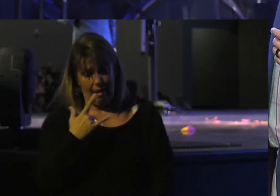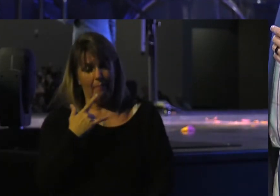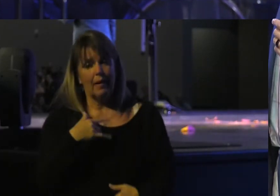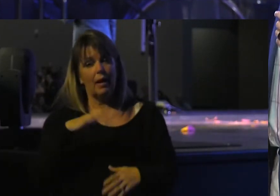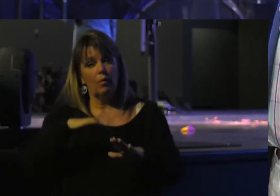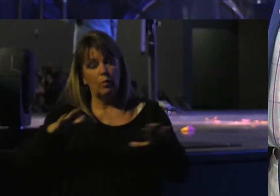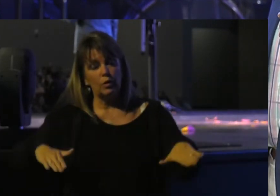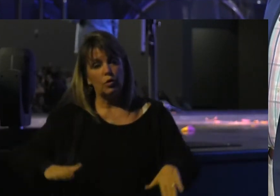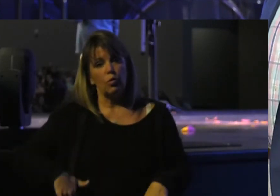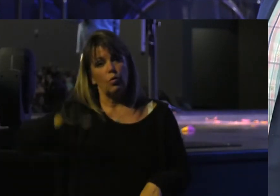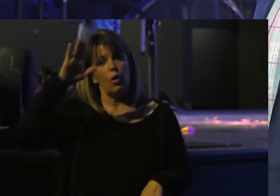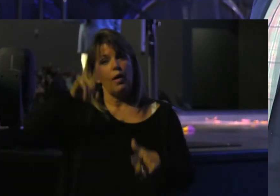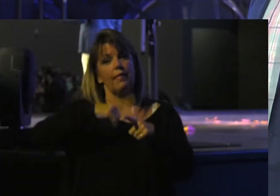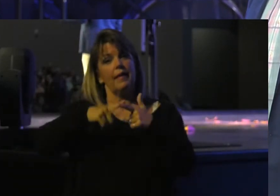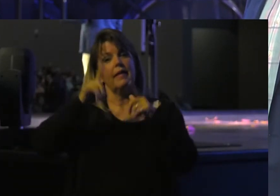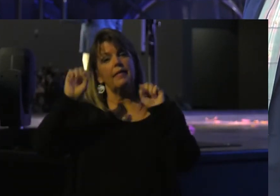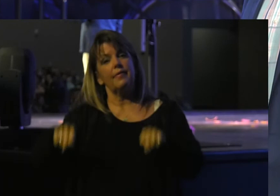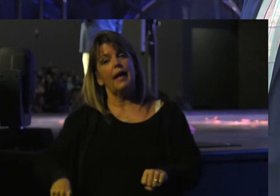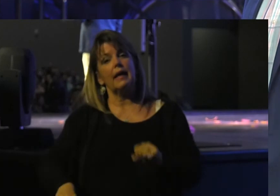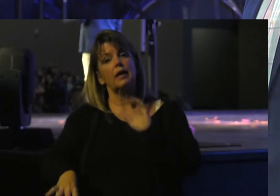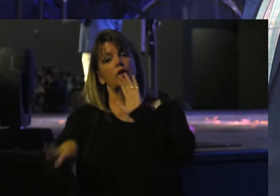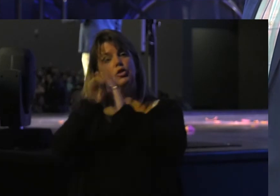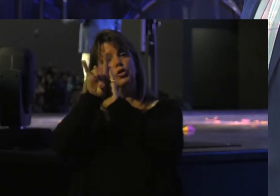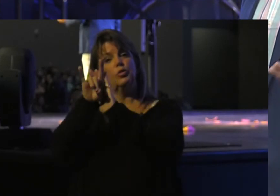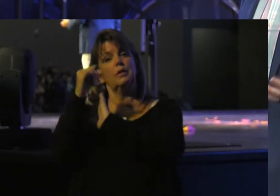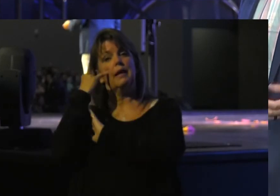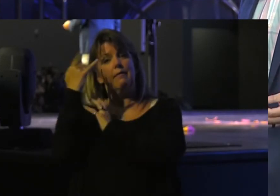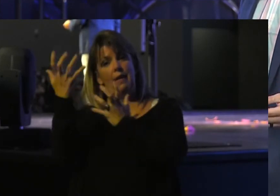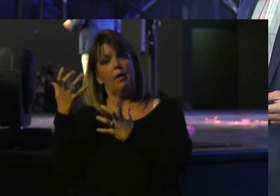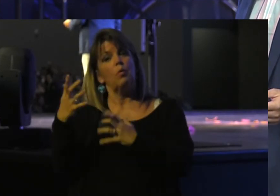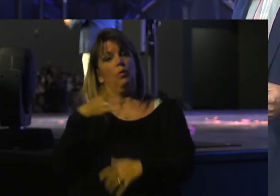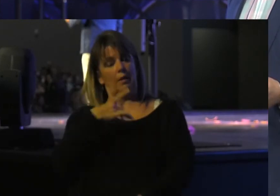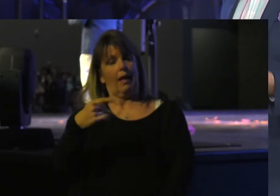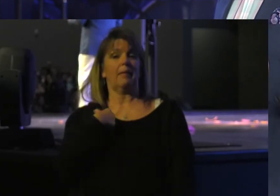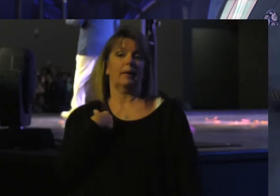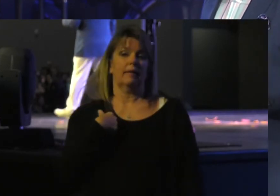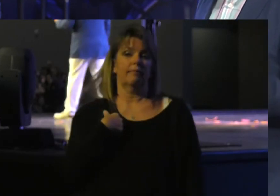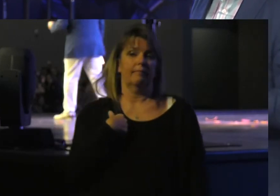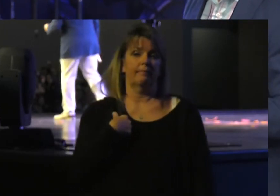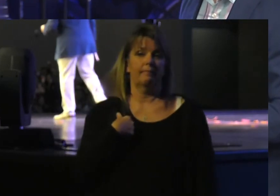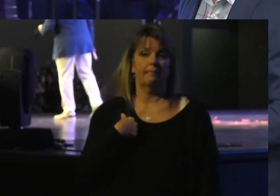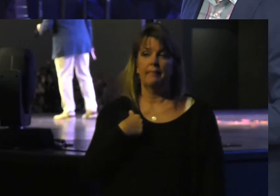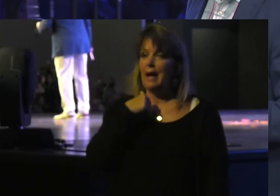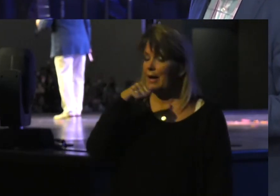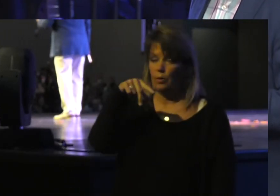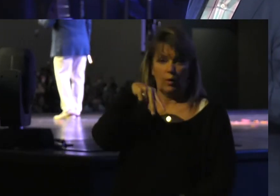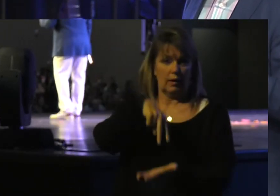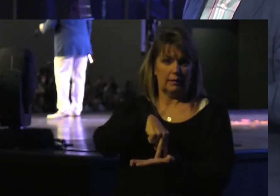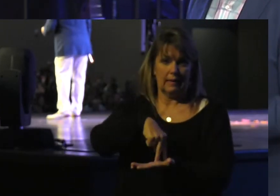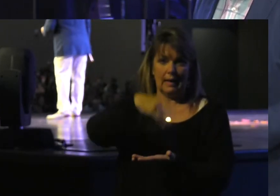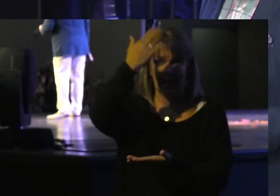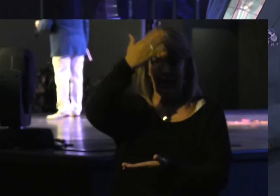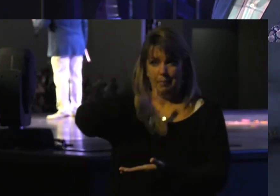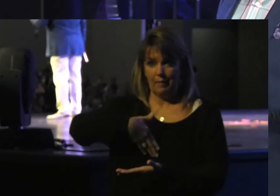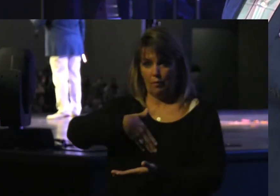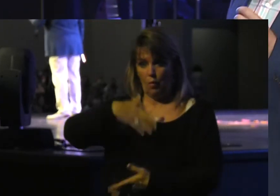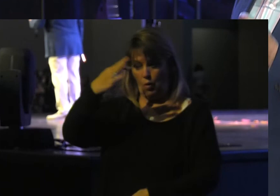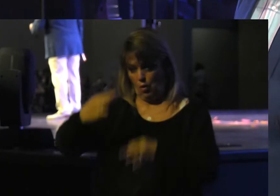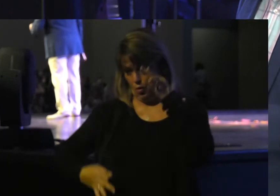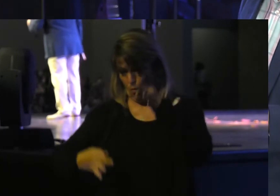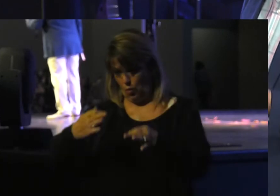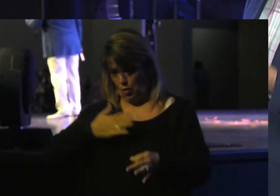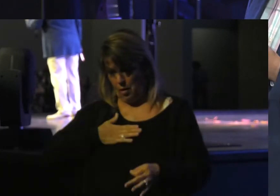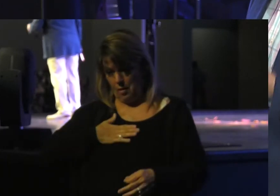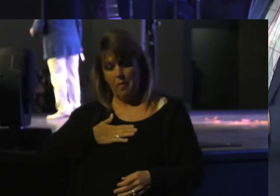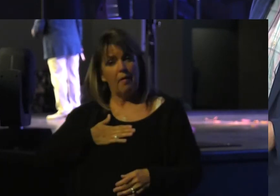Grown Then They Can Choose Whether Or Not They Like Me I Do Not Stand Before The Court Of